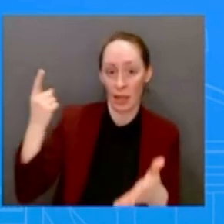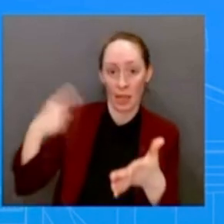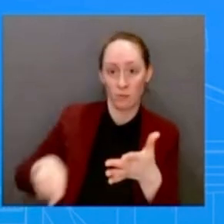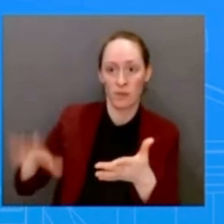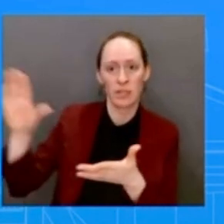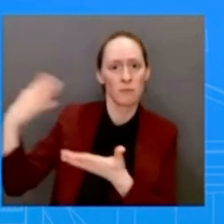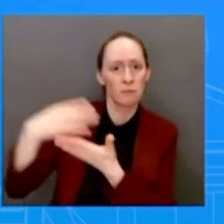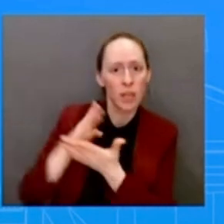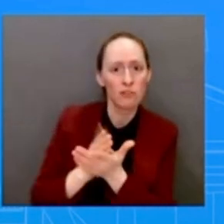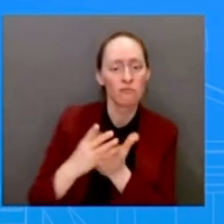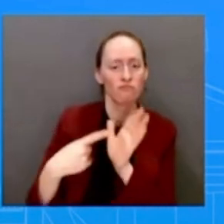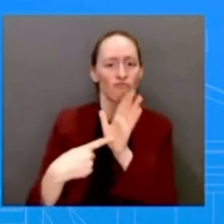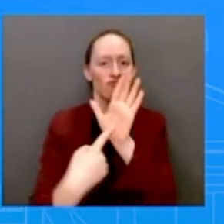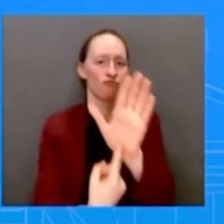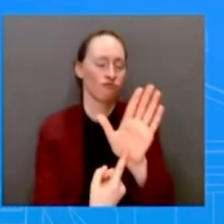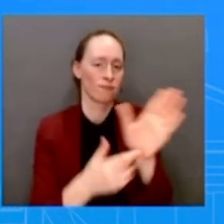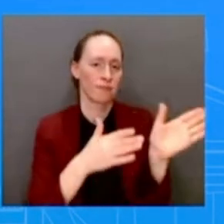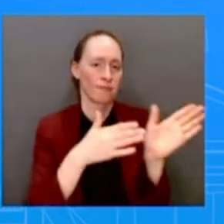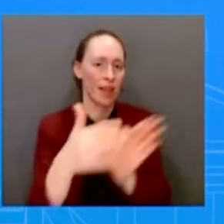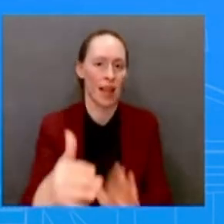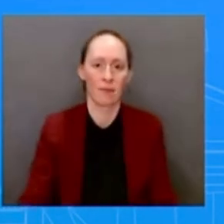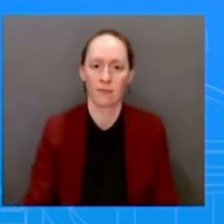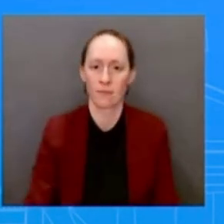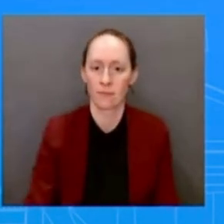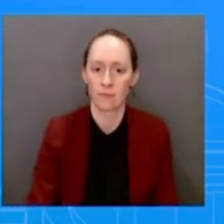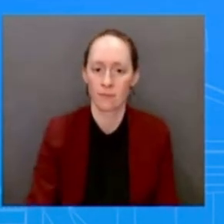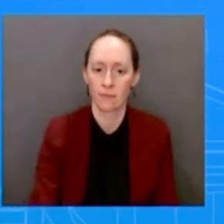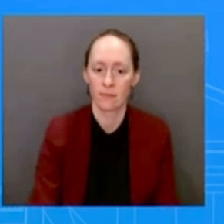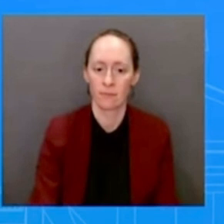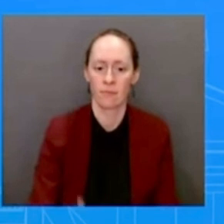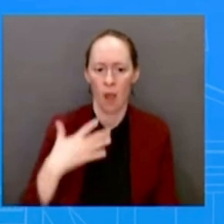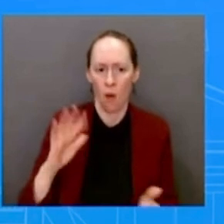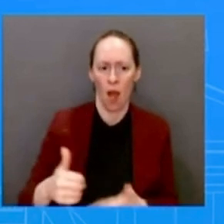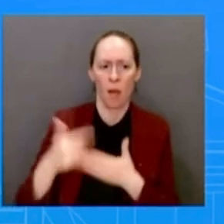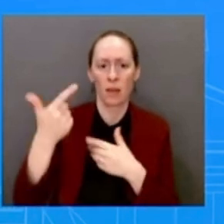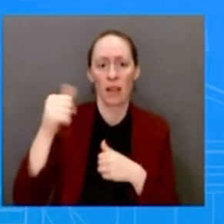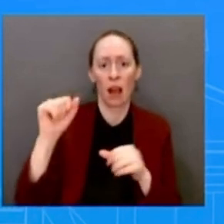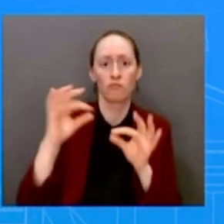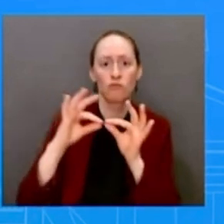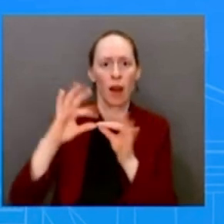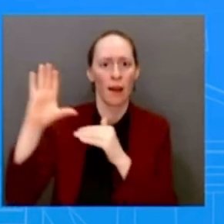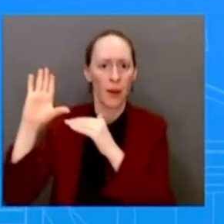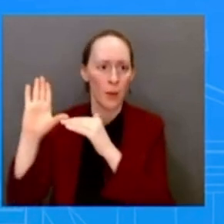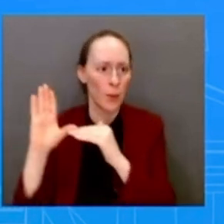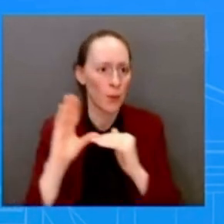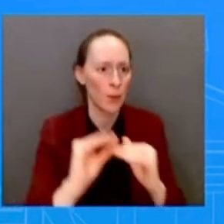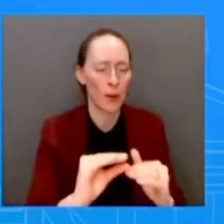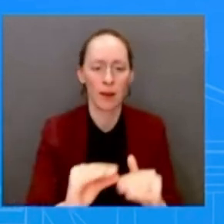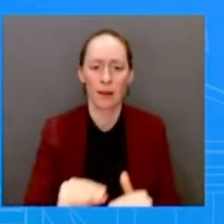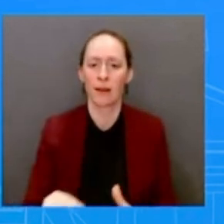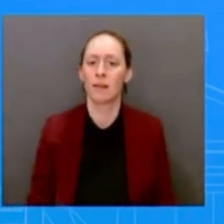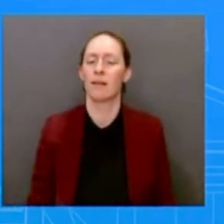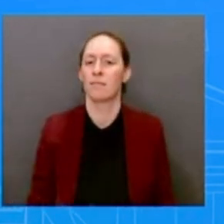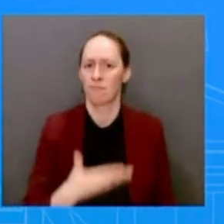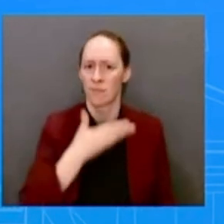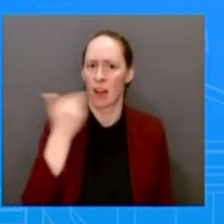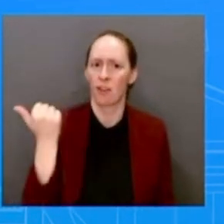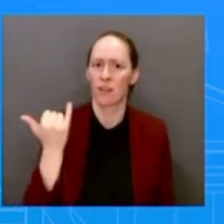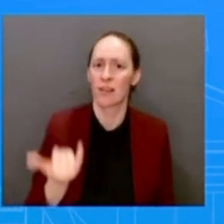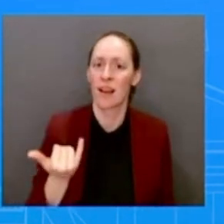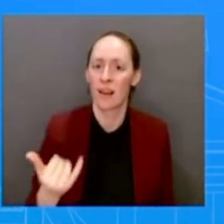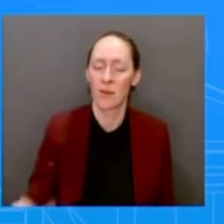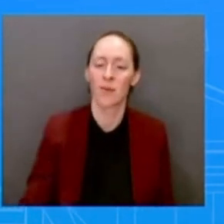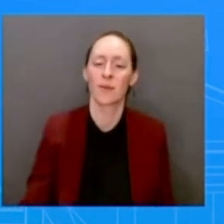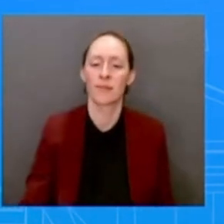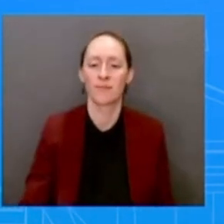prices by $1.60. It is now by $1.60 a gallon from its peak from Putin's war. The real wages are higher than they were